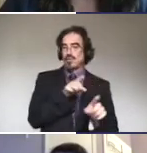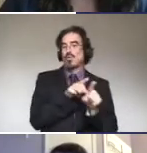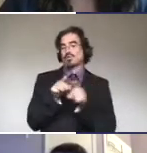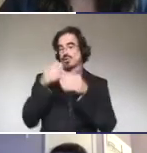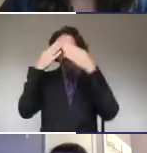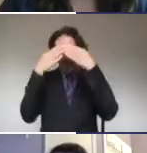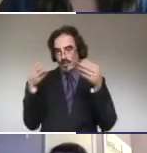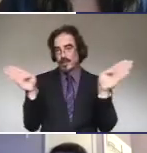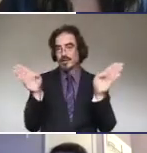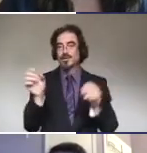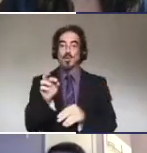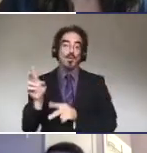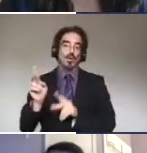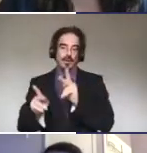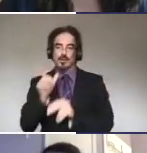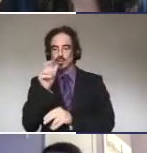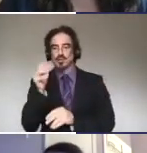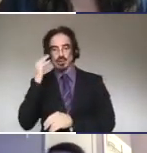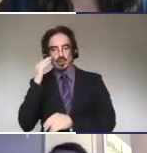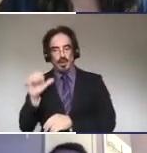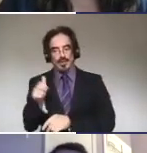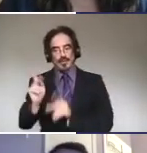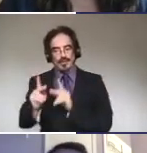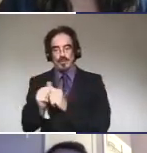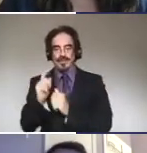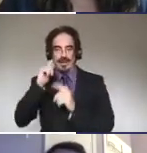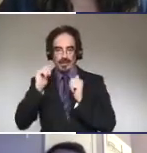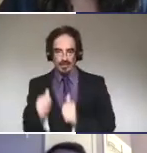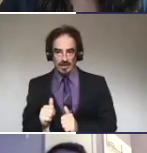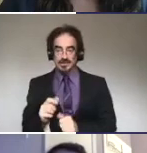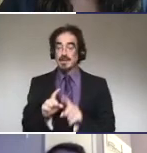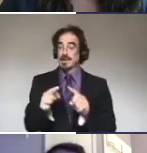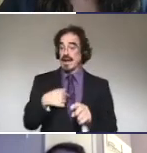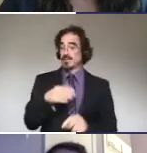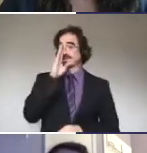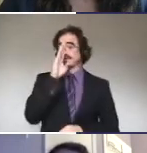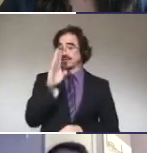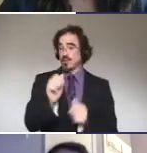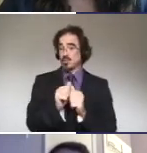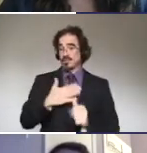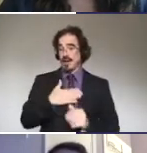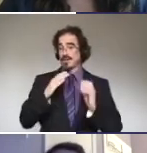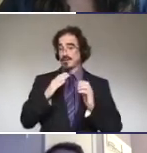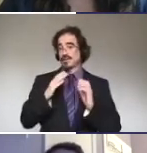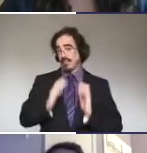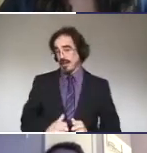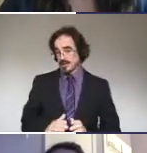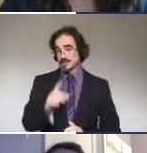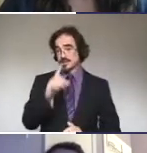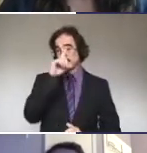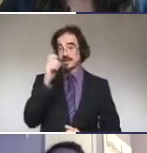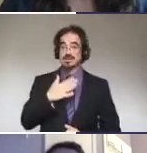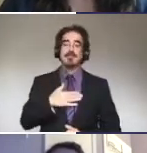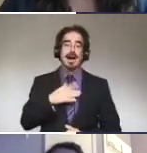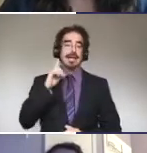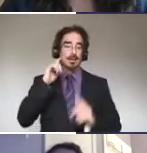others with a hearing loss. Um, I chose to be upfront with my clients about my hearing loss because it was profound at that time. So